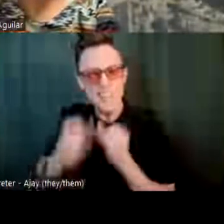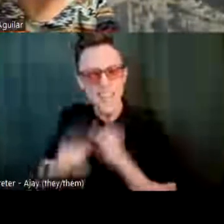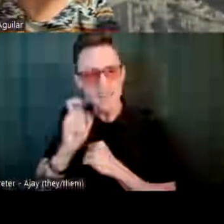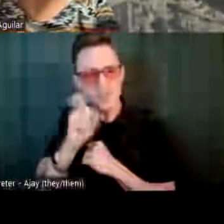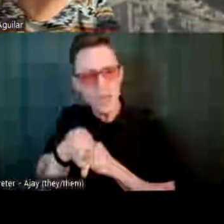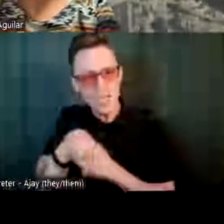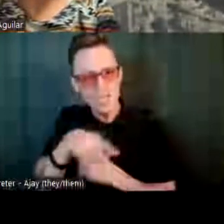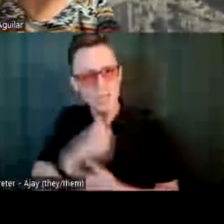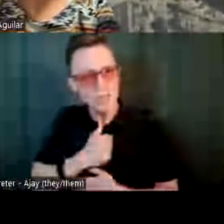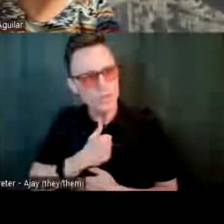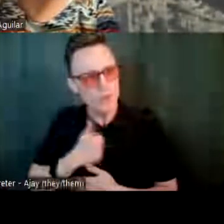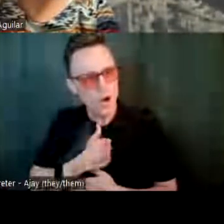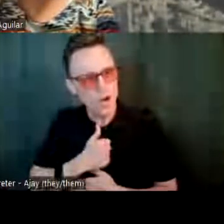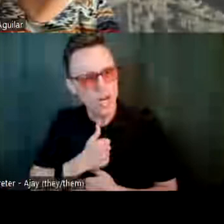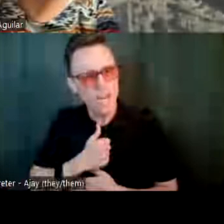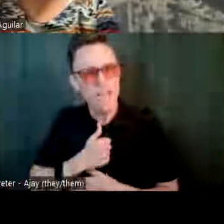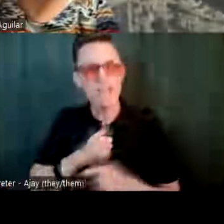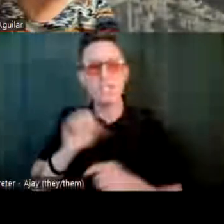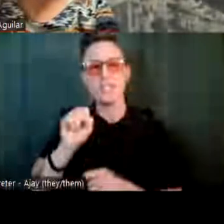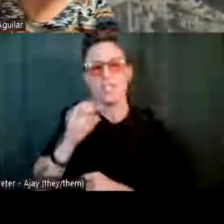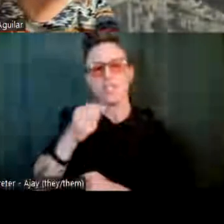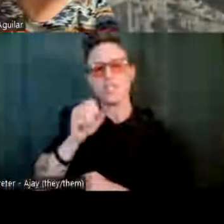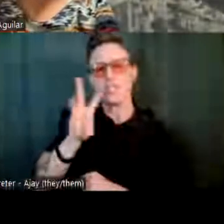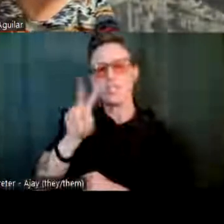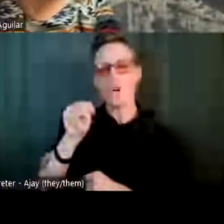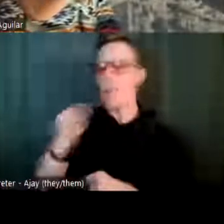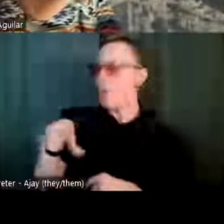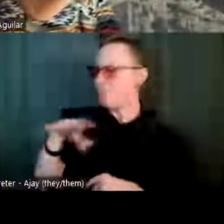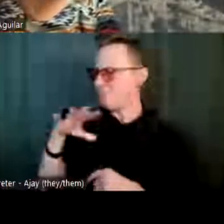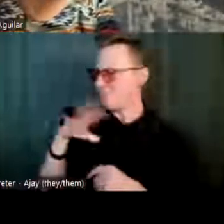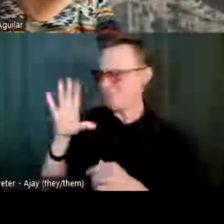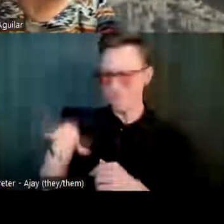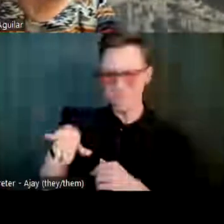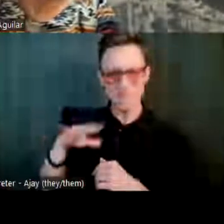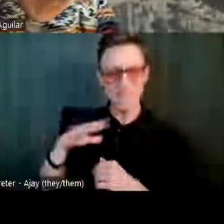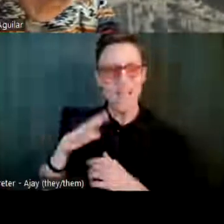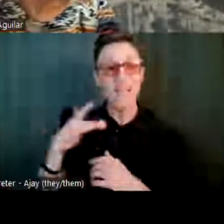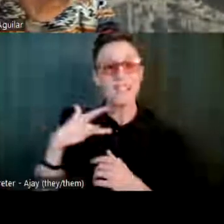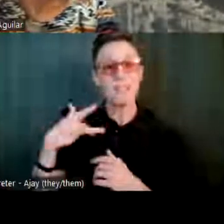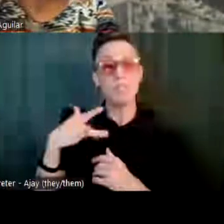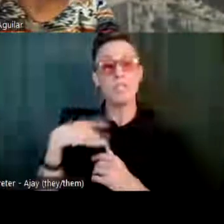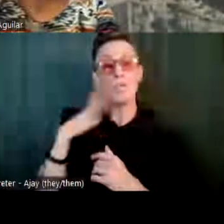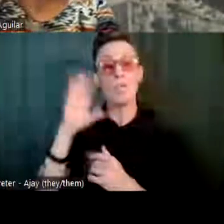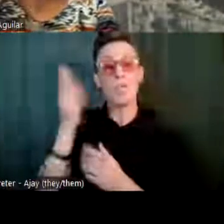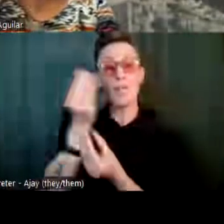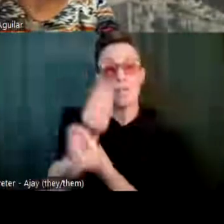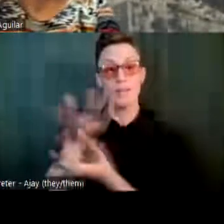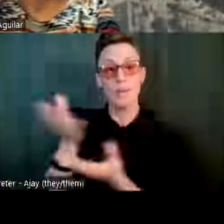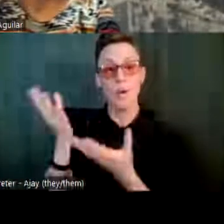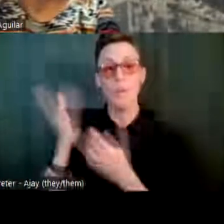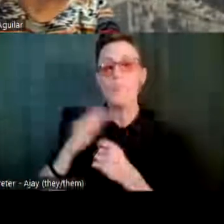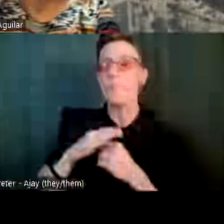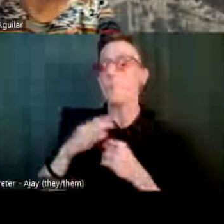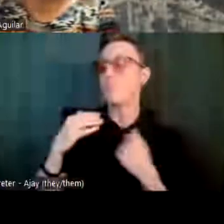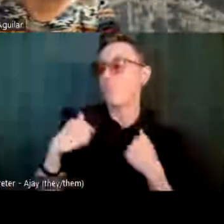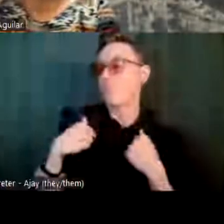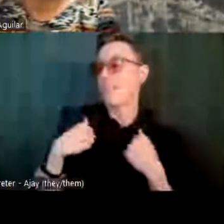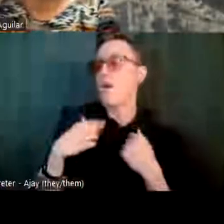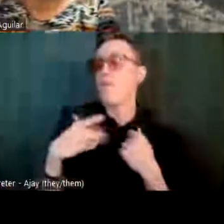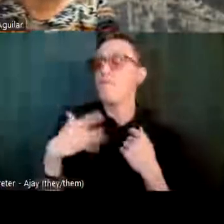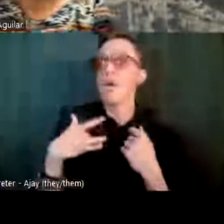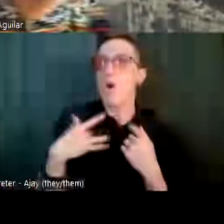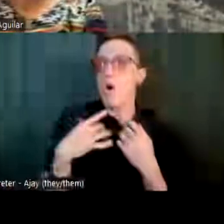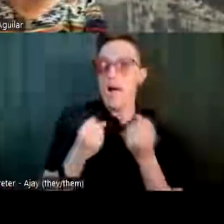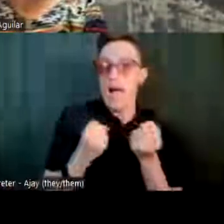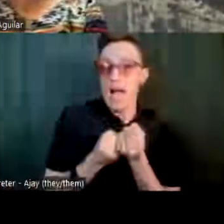that's okay. You know, first of all, I tell people, for me, I don't view being an advocate as a role. I view it